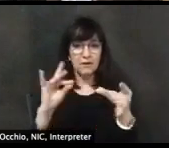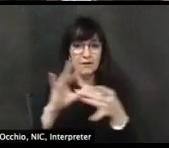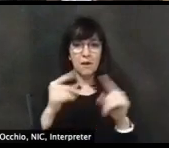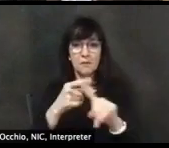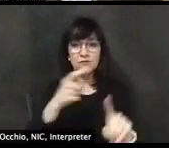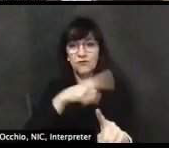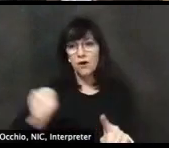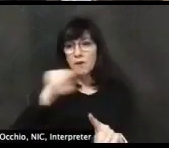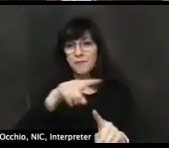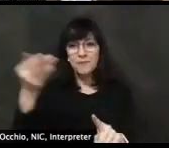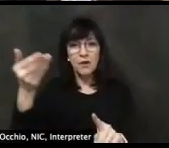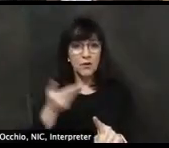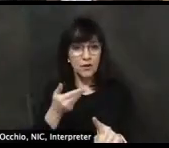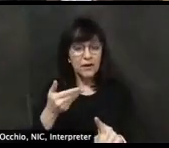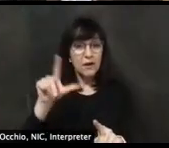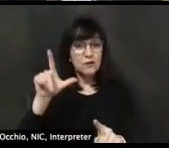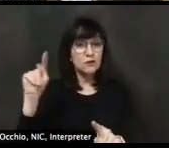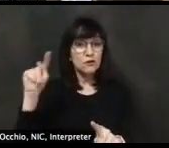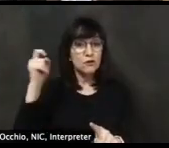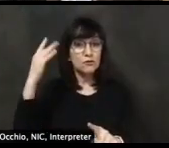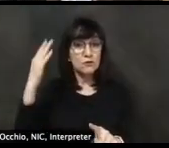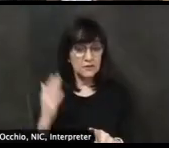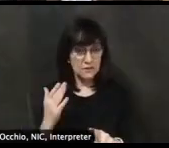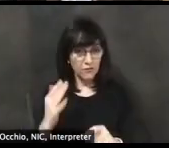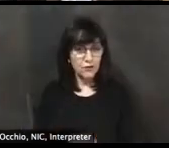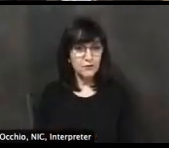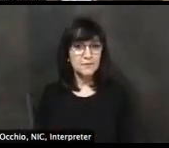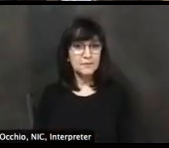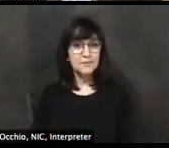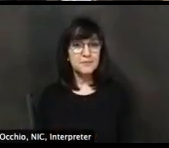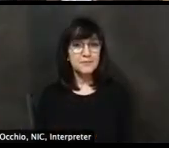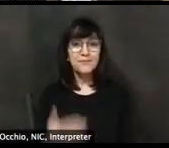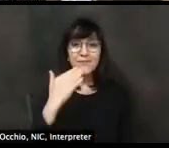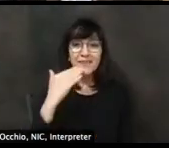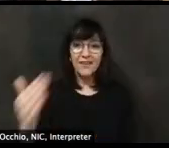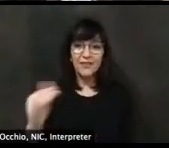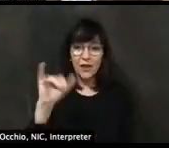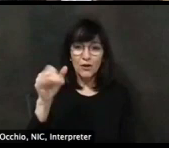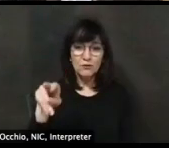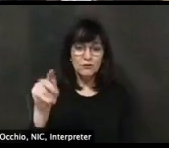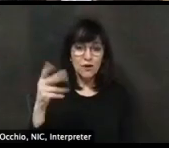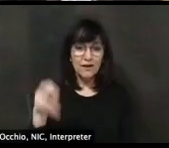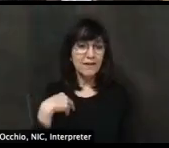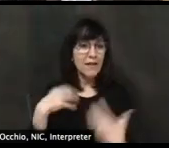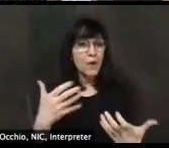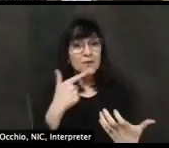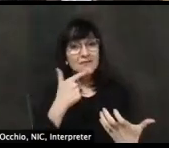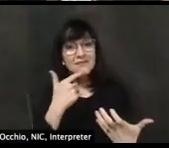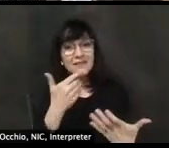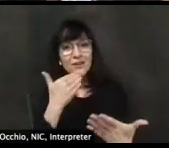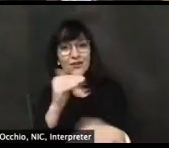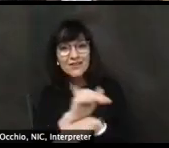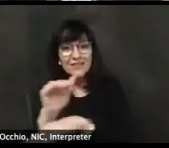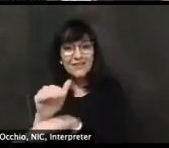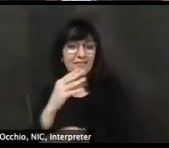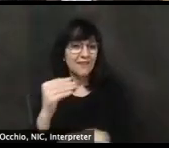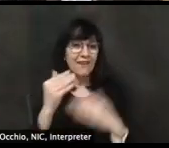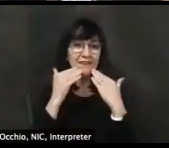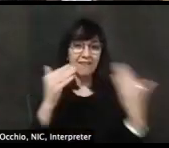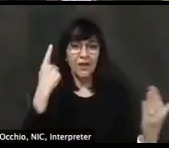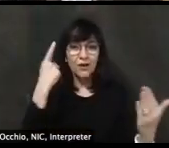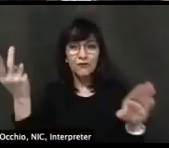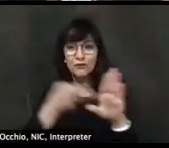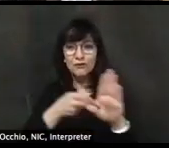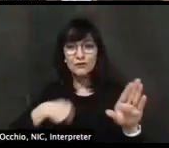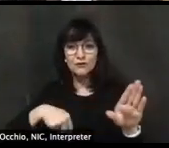with our Lieutenant Governor, Lieutenant Governor Bethany Hall-Long. Thank you, Jonathan. And I want to say good evening and thanks to all of you for joining into